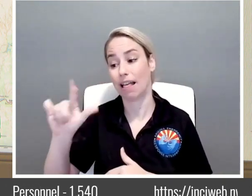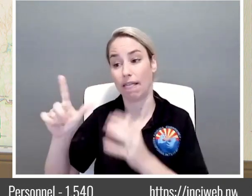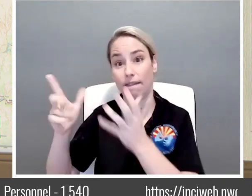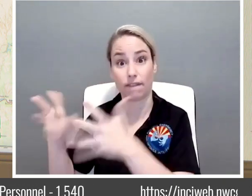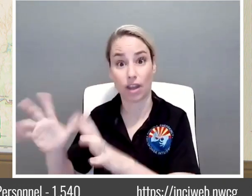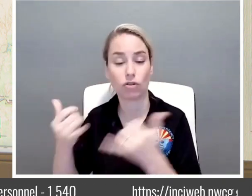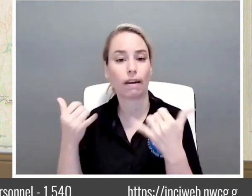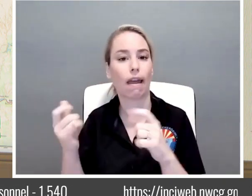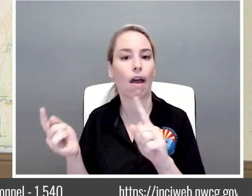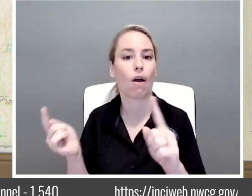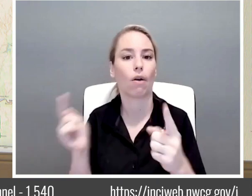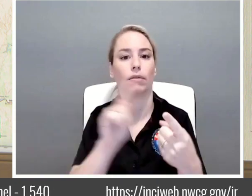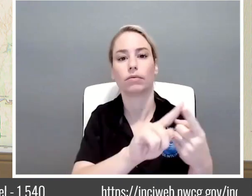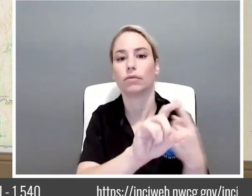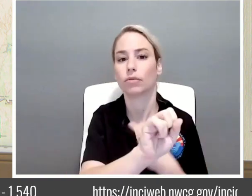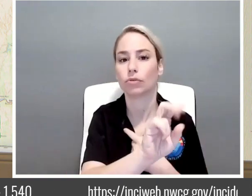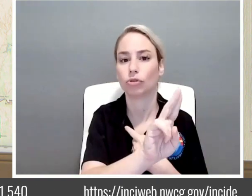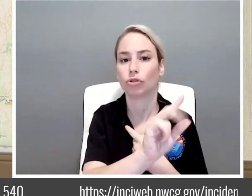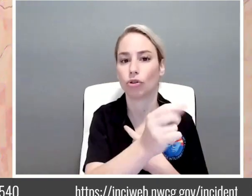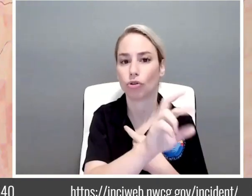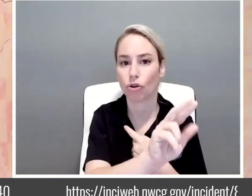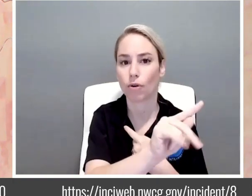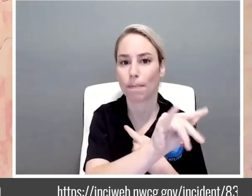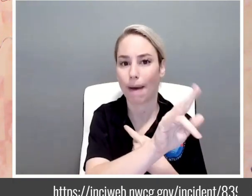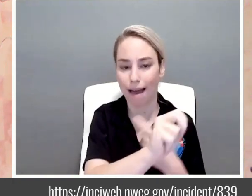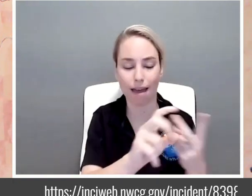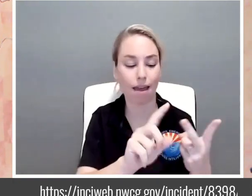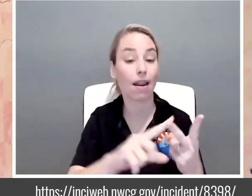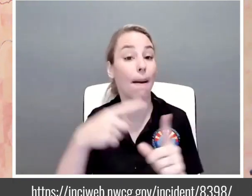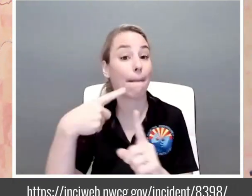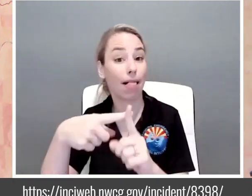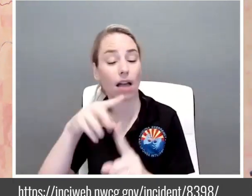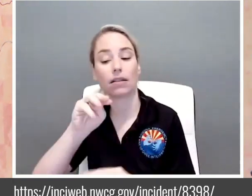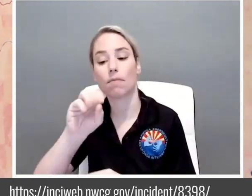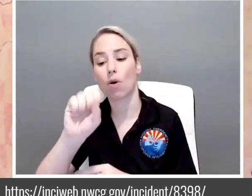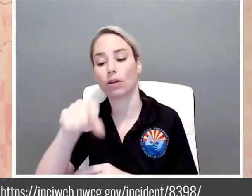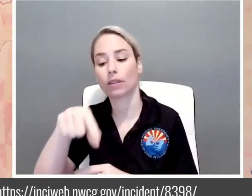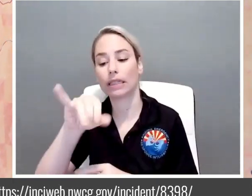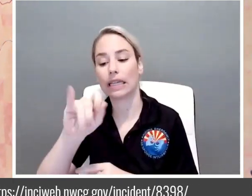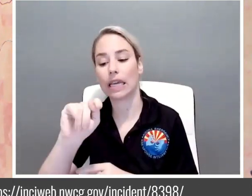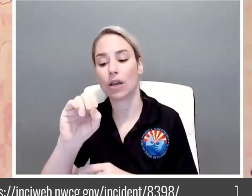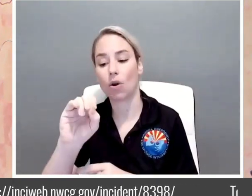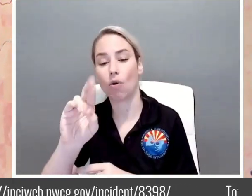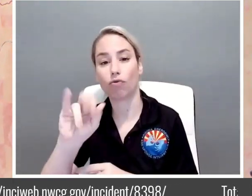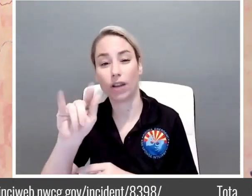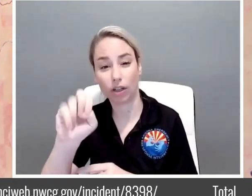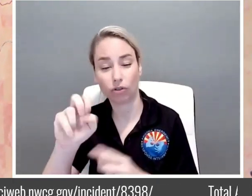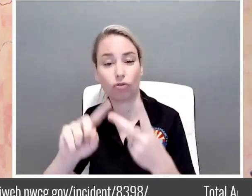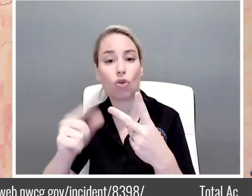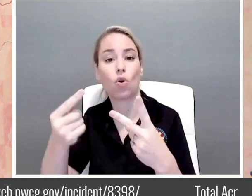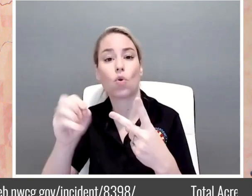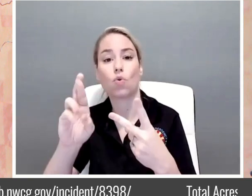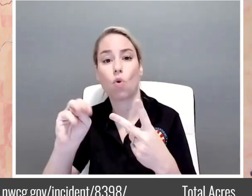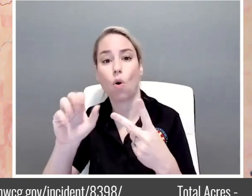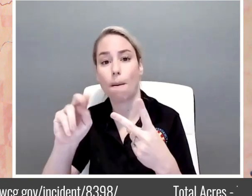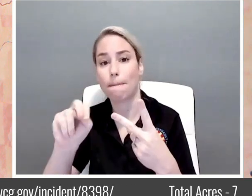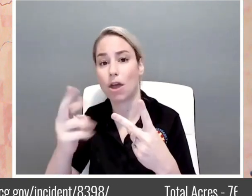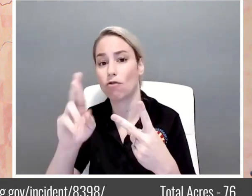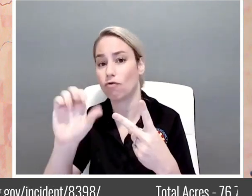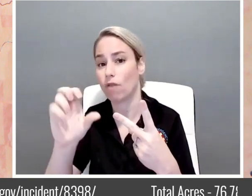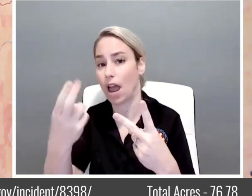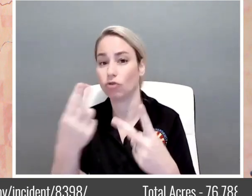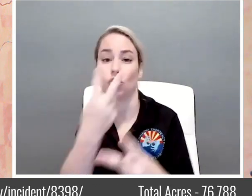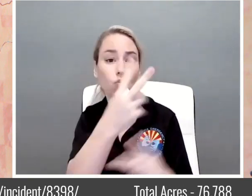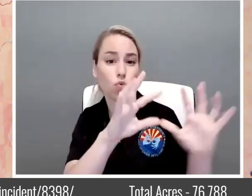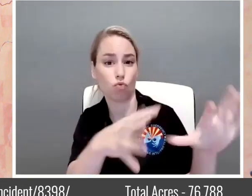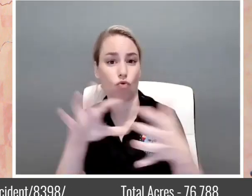have two groups so working on the Mosquito Ridge Road as well as up in the Gorman Ranch Road area into the Chicken